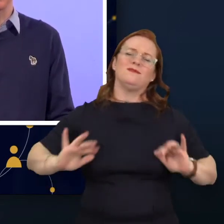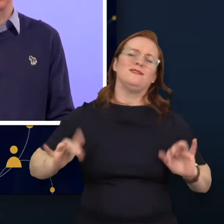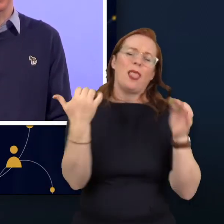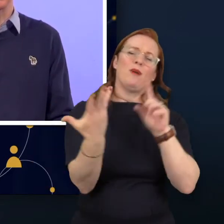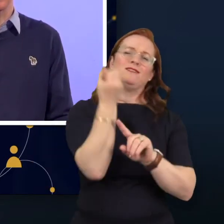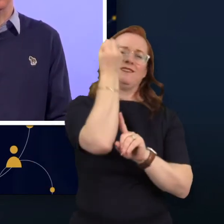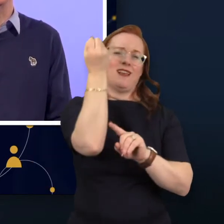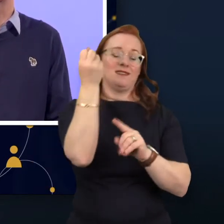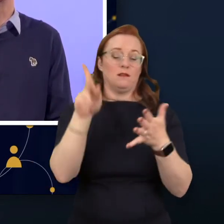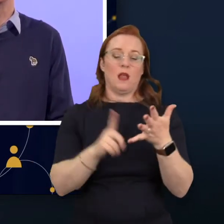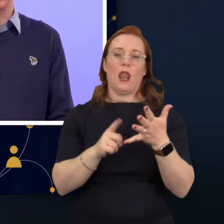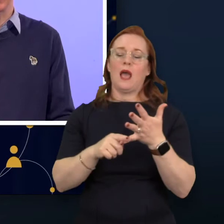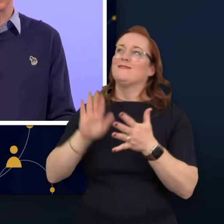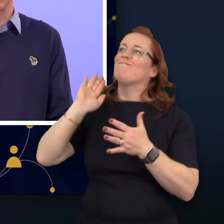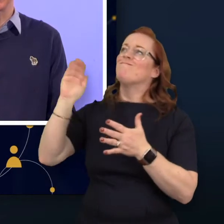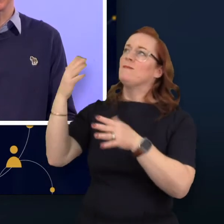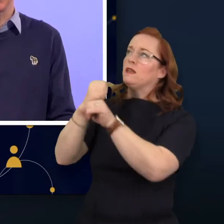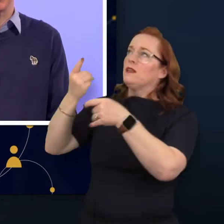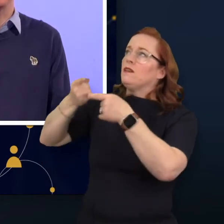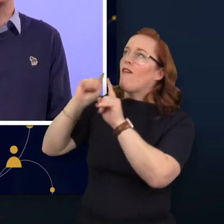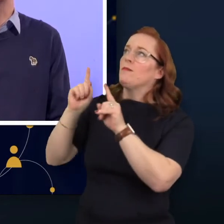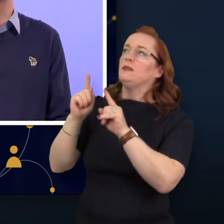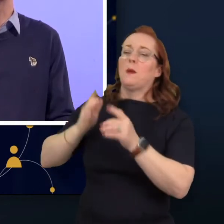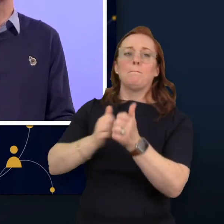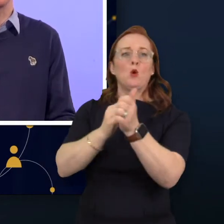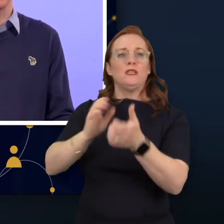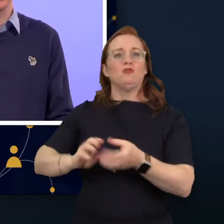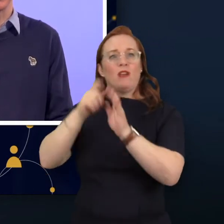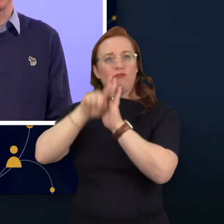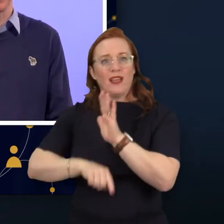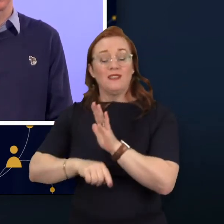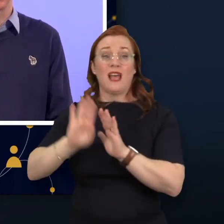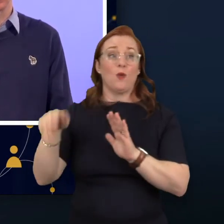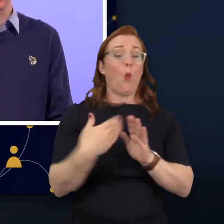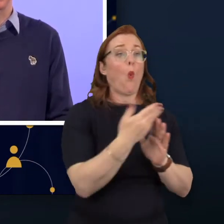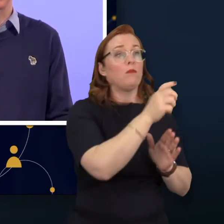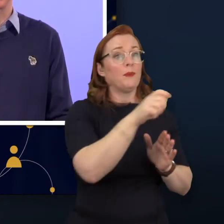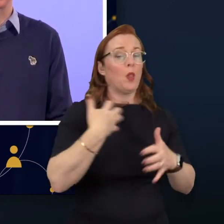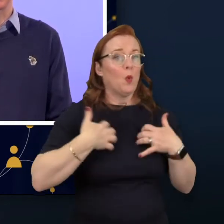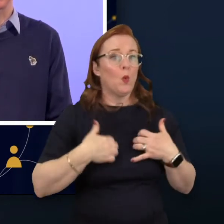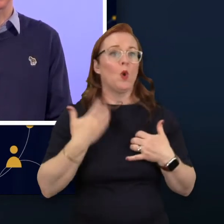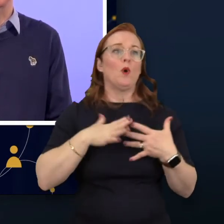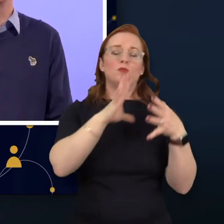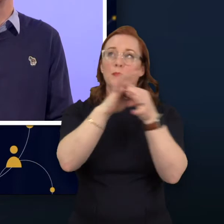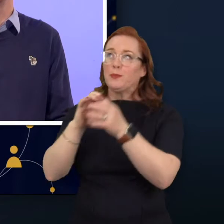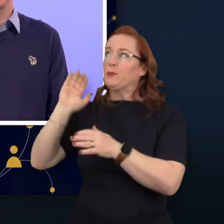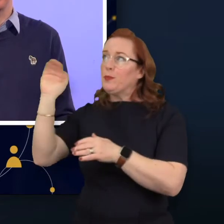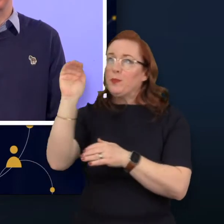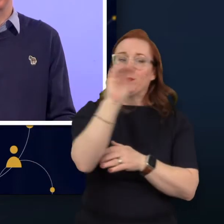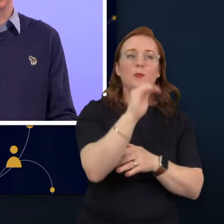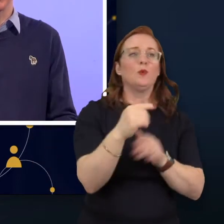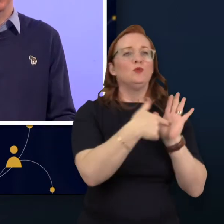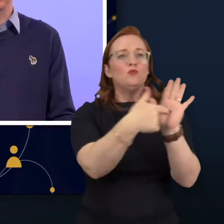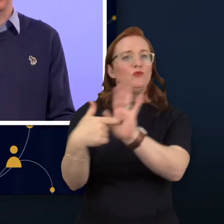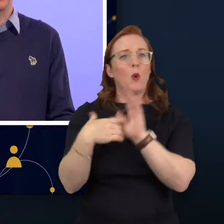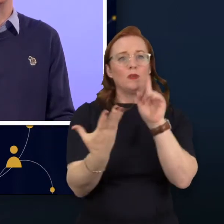last, to engage government, regulators and all interested parties to showcase these successes, share